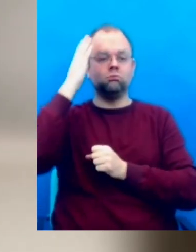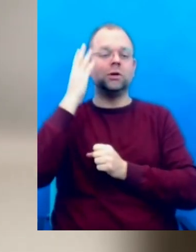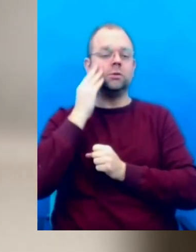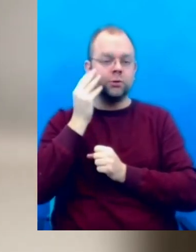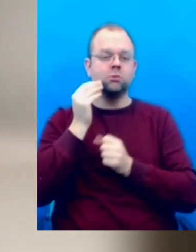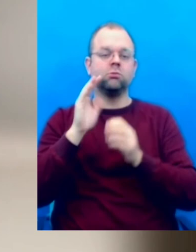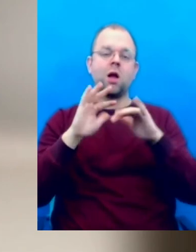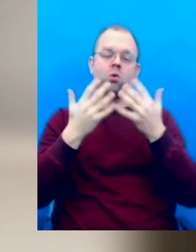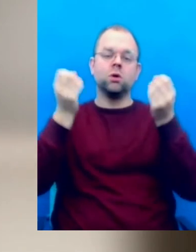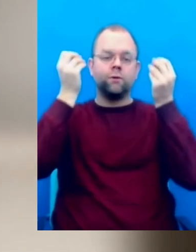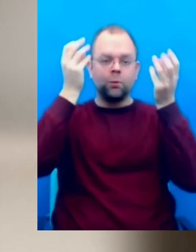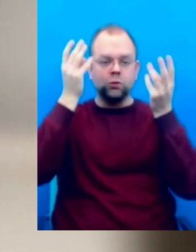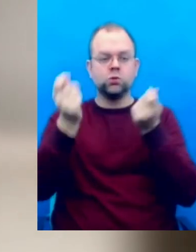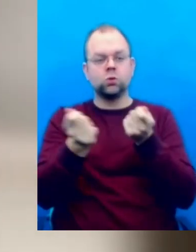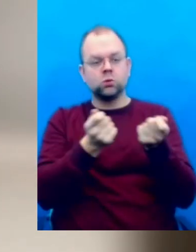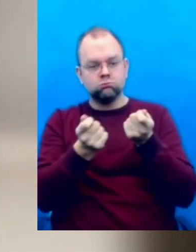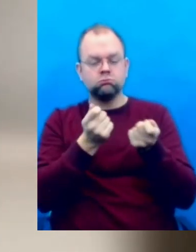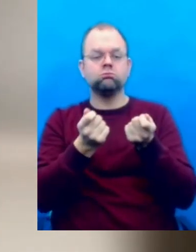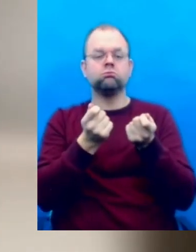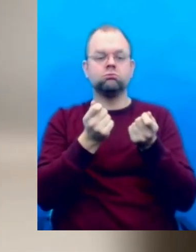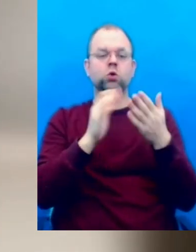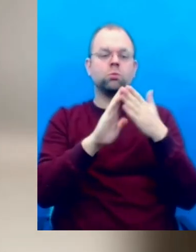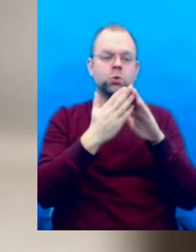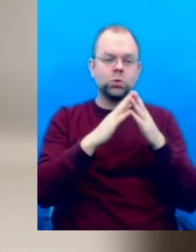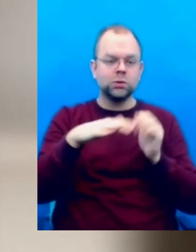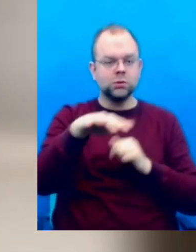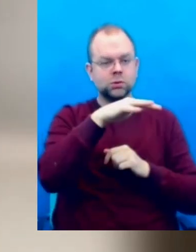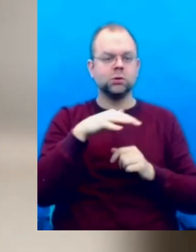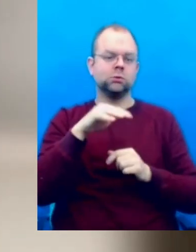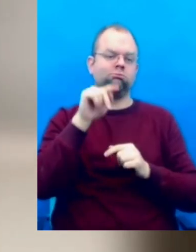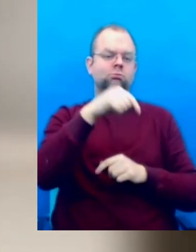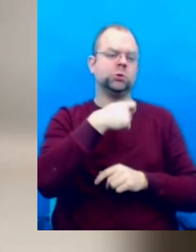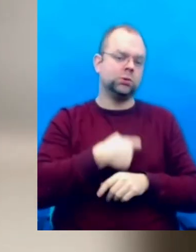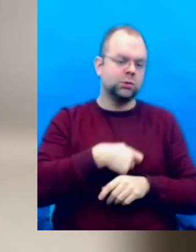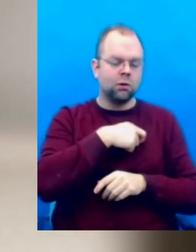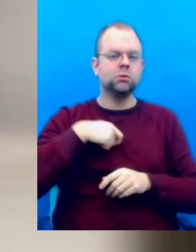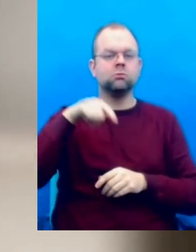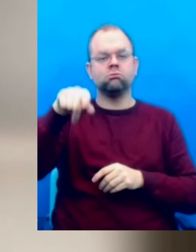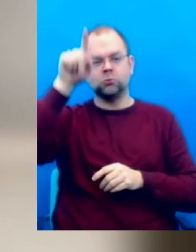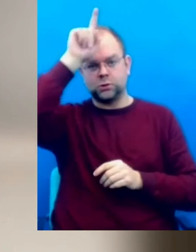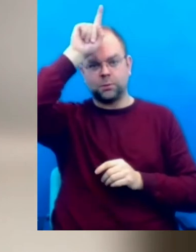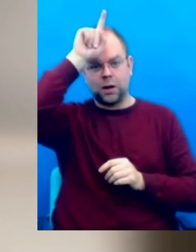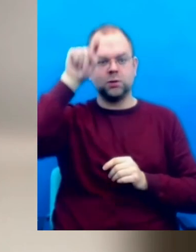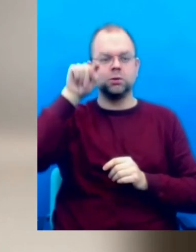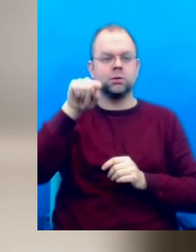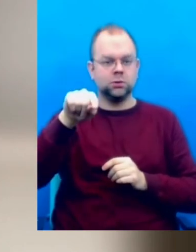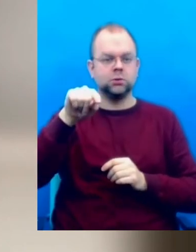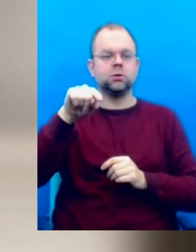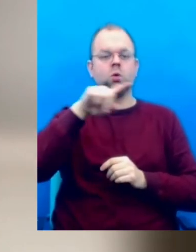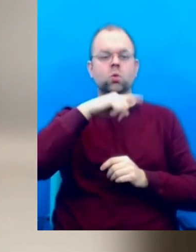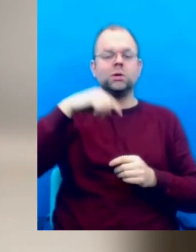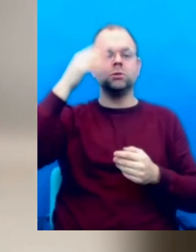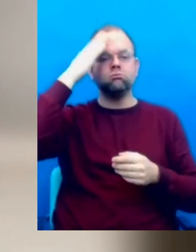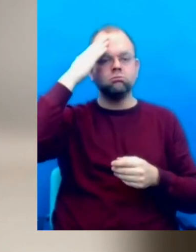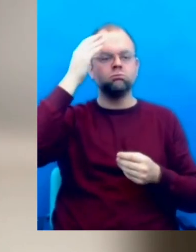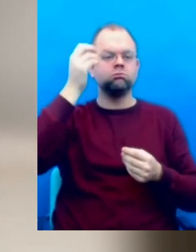in Switzerland and Germany. We have extracted all the learnings that we could extract to a global level and worked